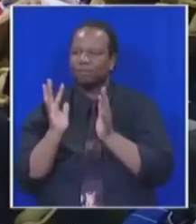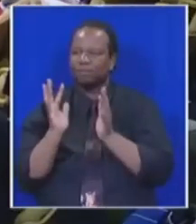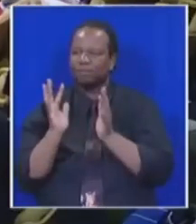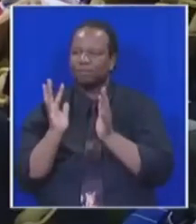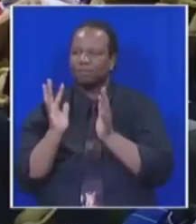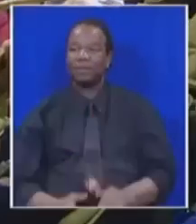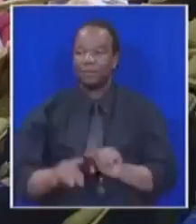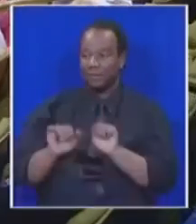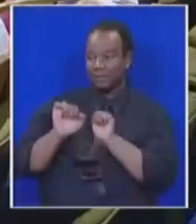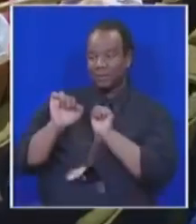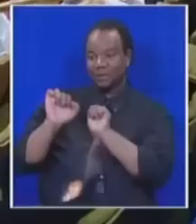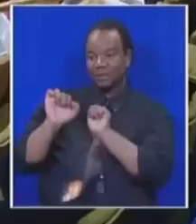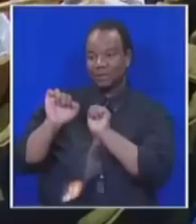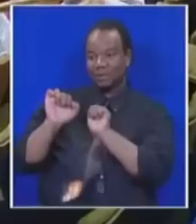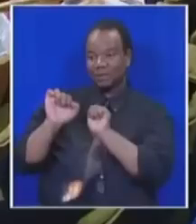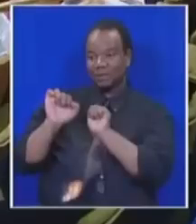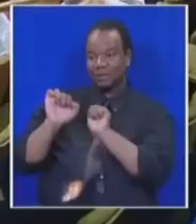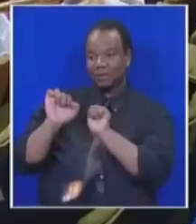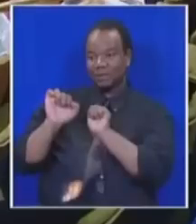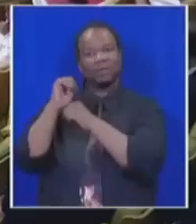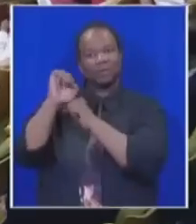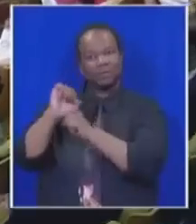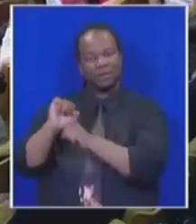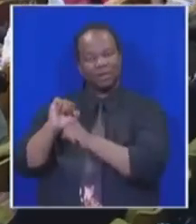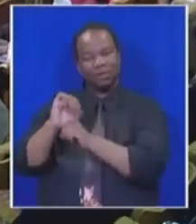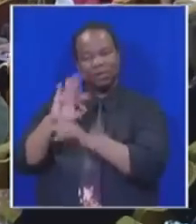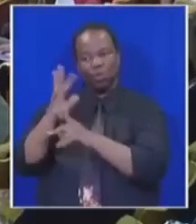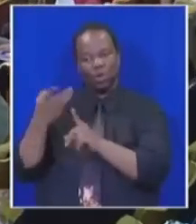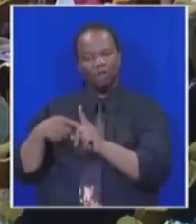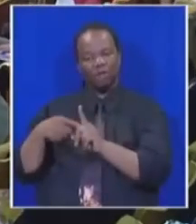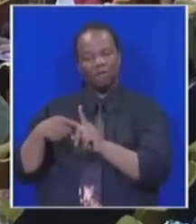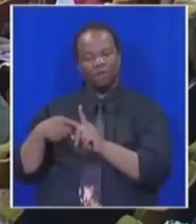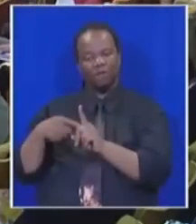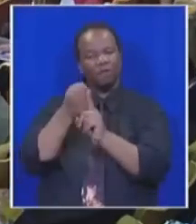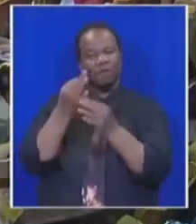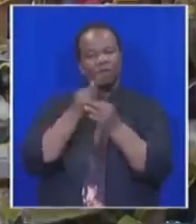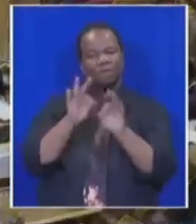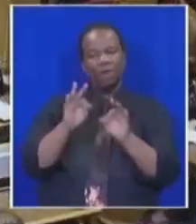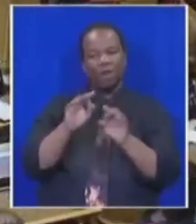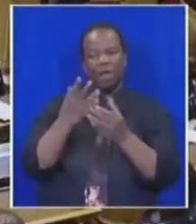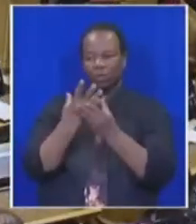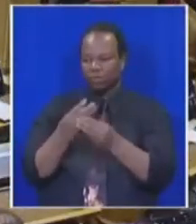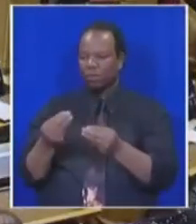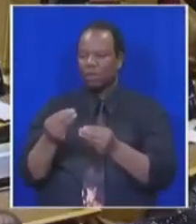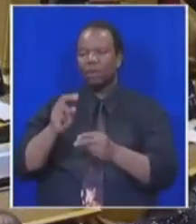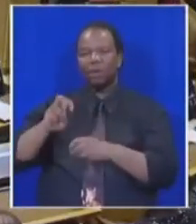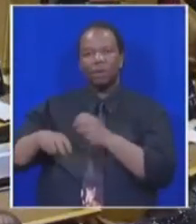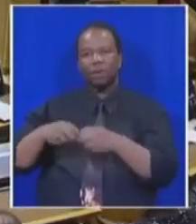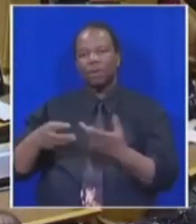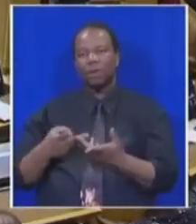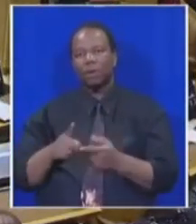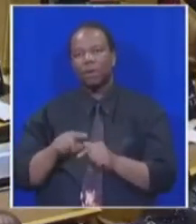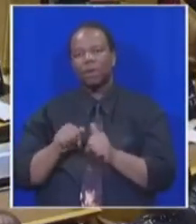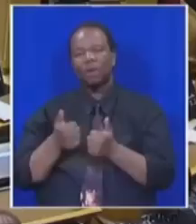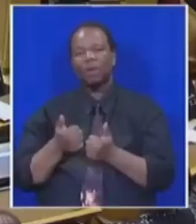Their moral guidance is a cornerstone of the struggle for freedom and the fight against corruption. Nkosi Omanyano